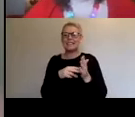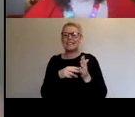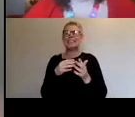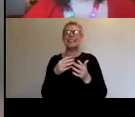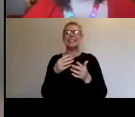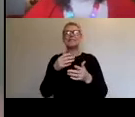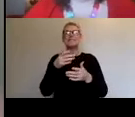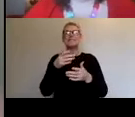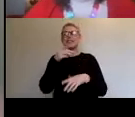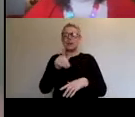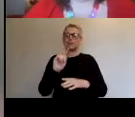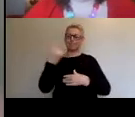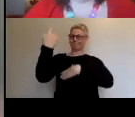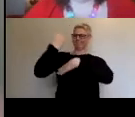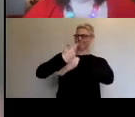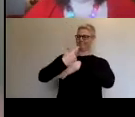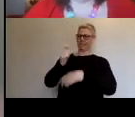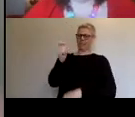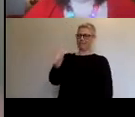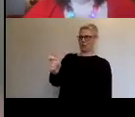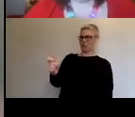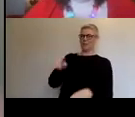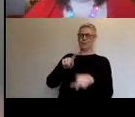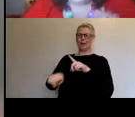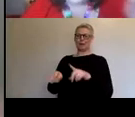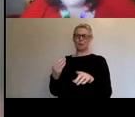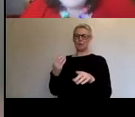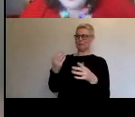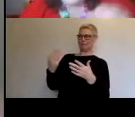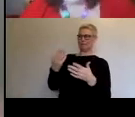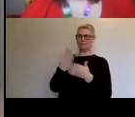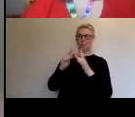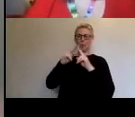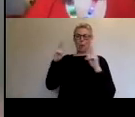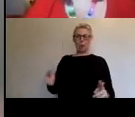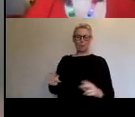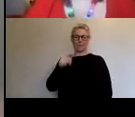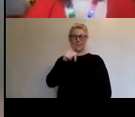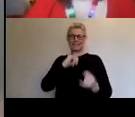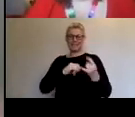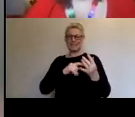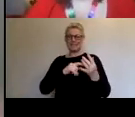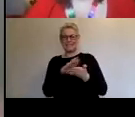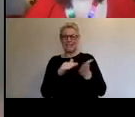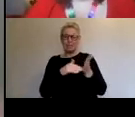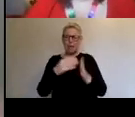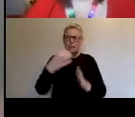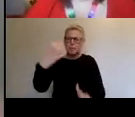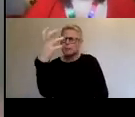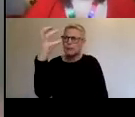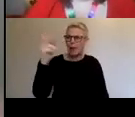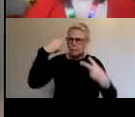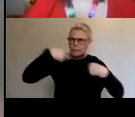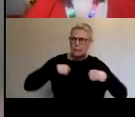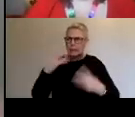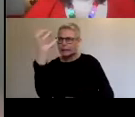their shows. This was a screenshot I took of Seth Meyers trying to adjust his camera. It was completely fascinating. I kind